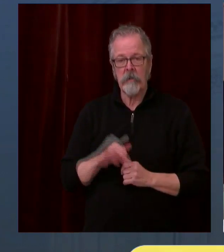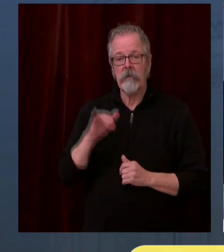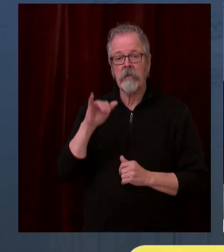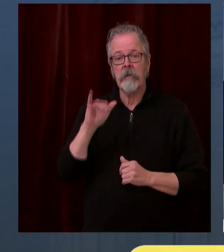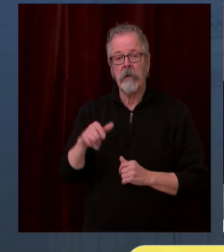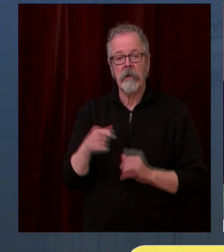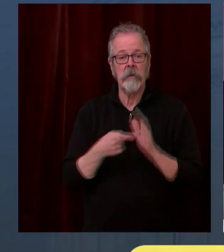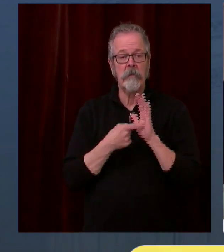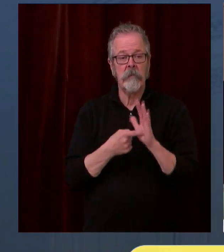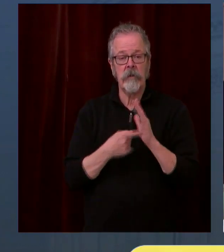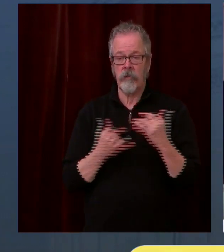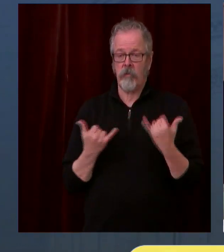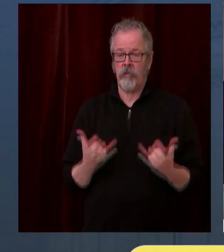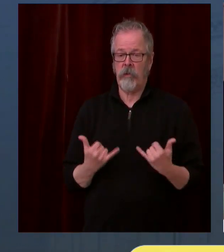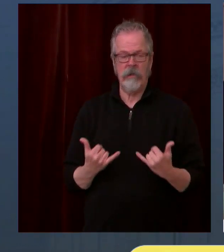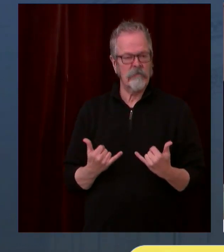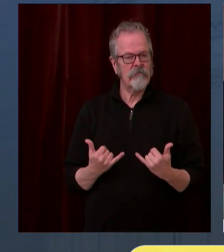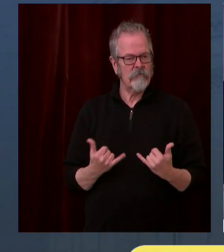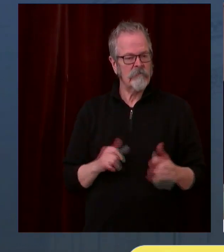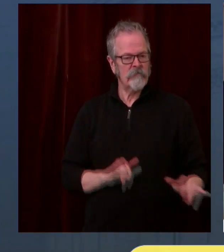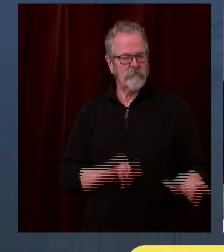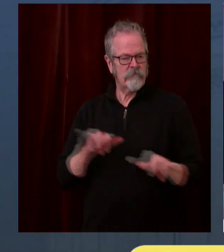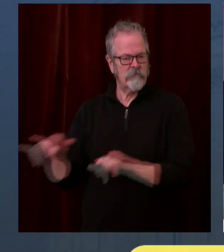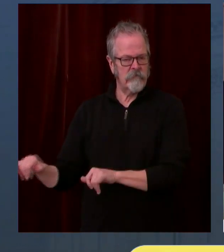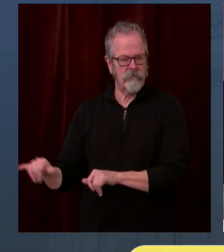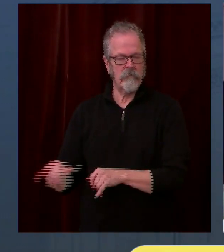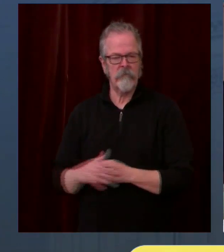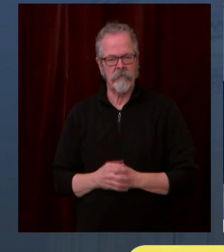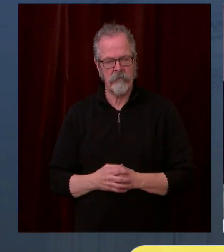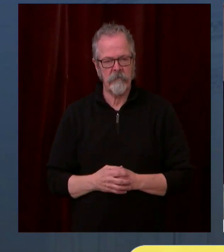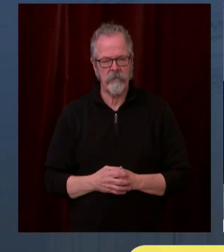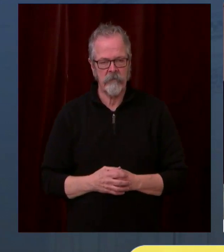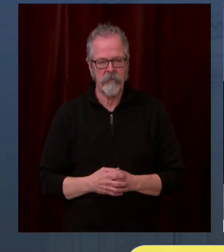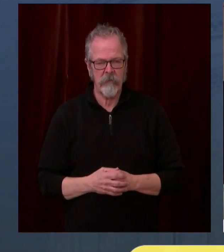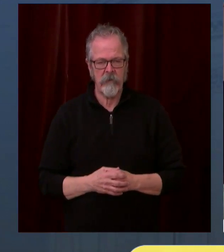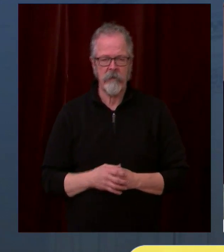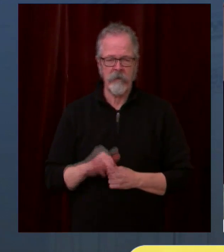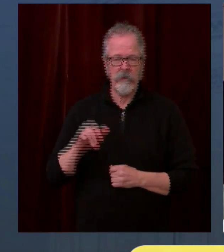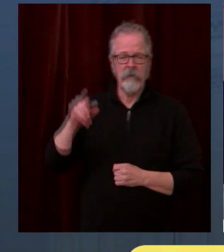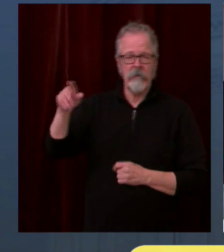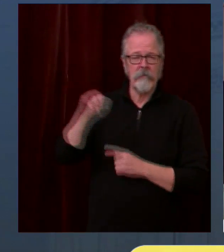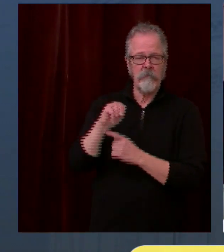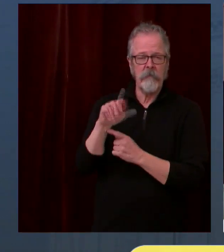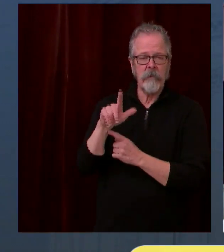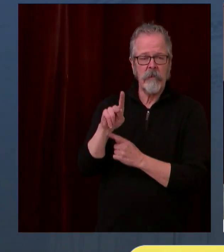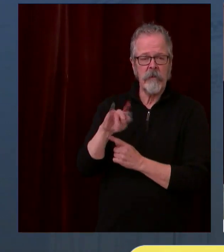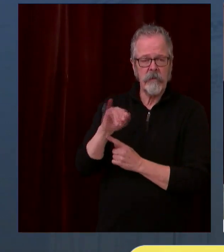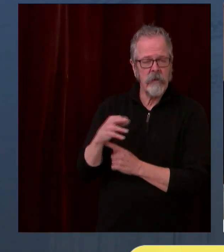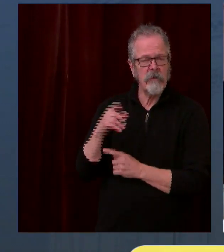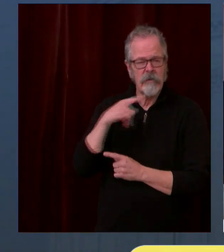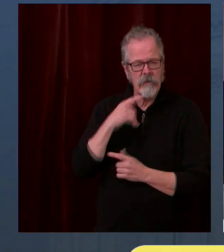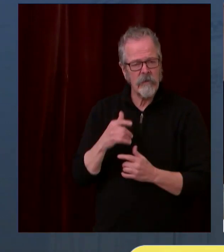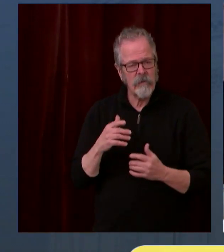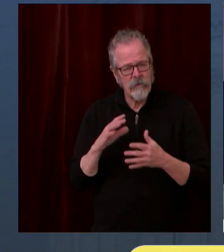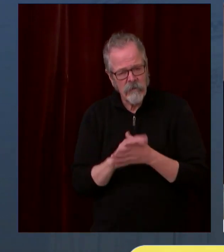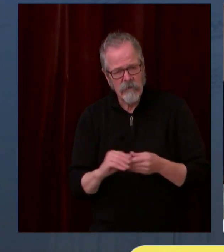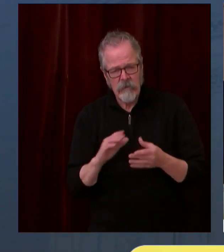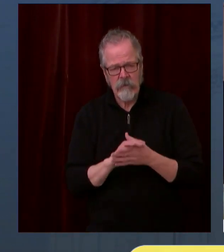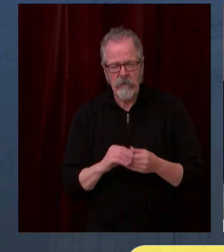confidence. We want everybody to have absolute trust we're going to get this job done. We're going to do it with great care.